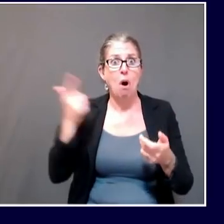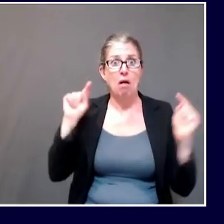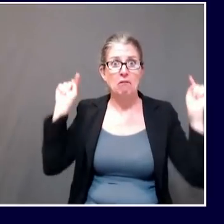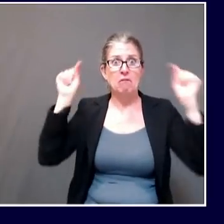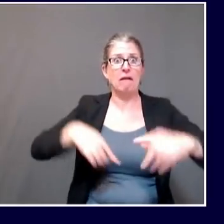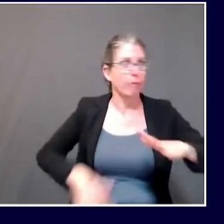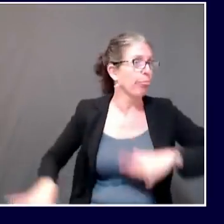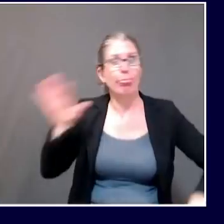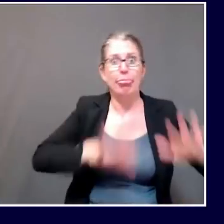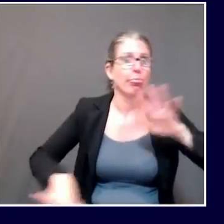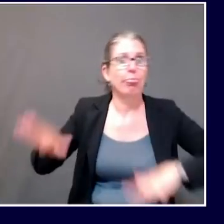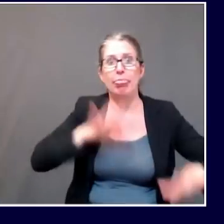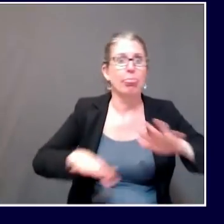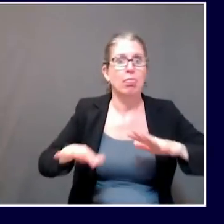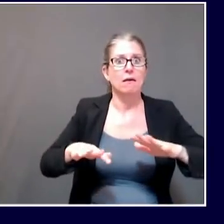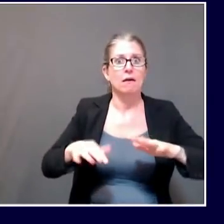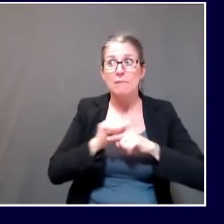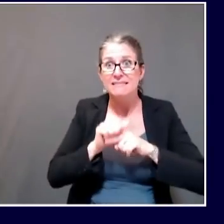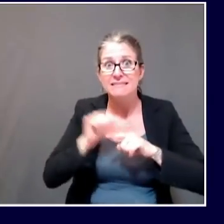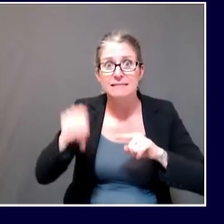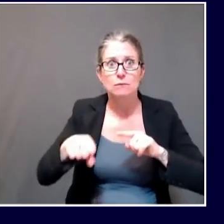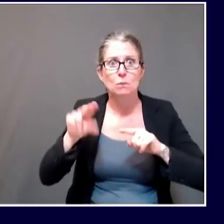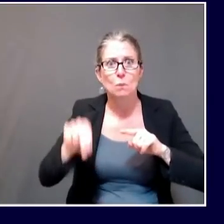has that been discussed and what happens next?